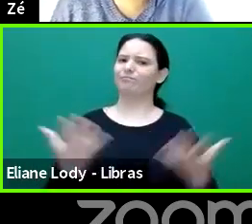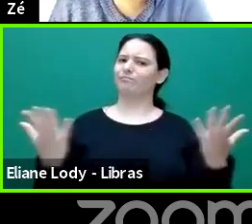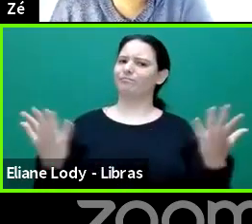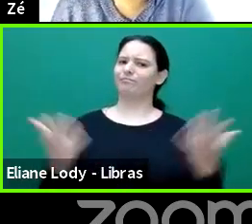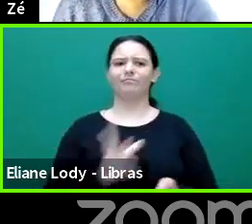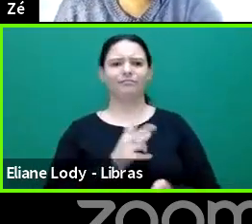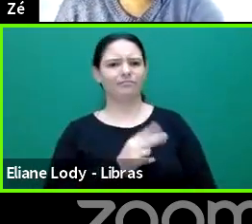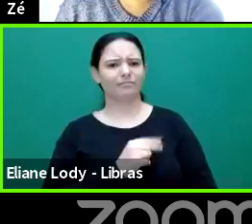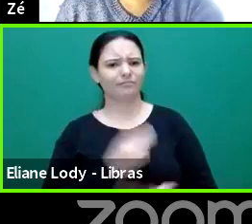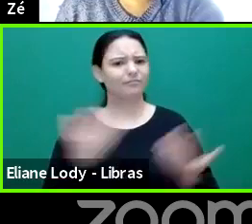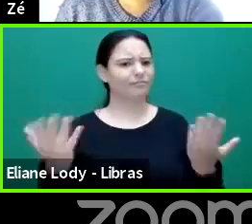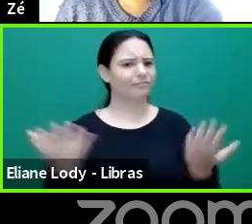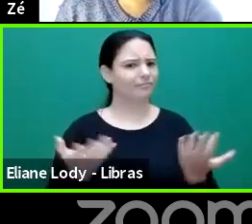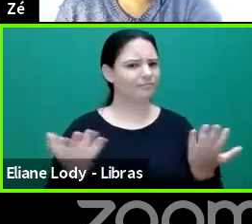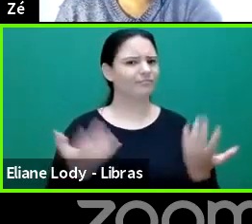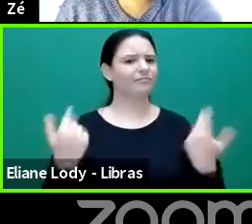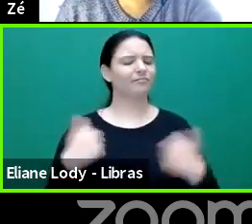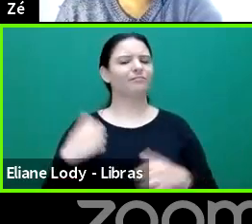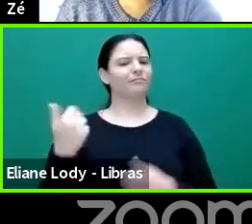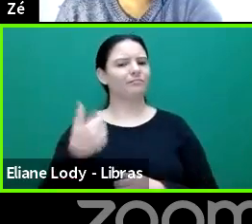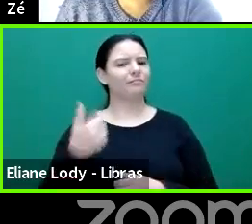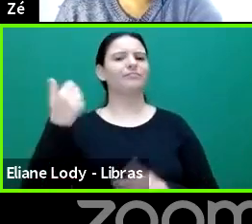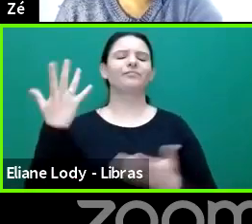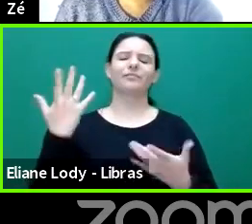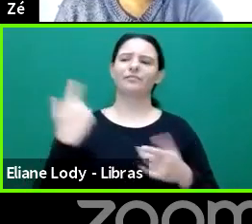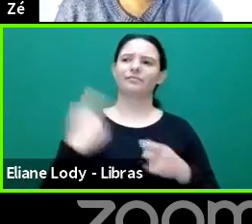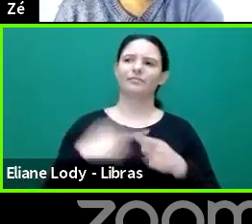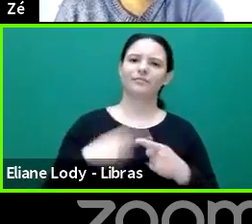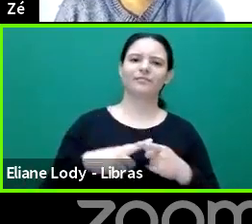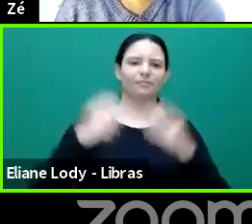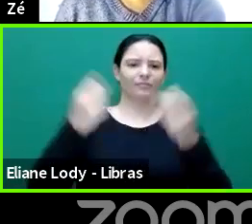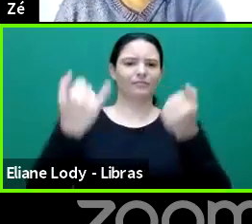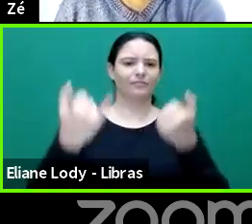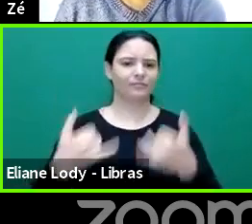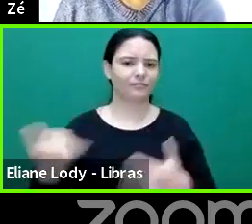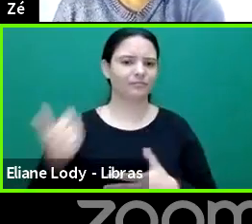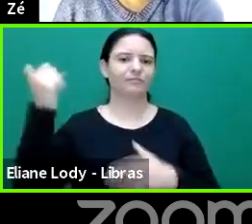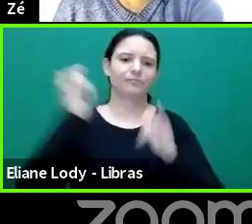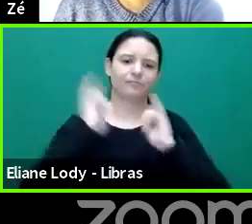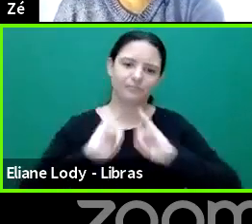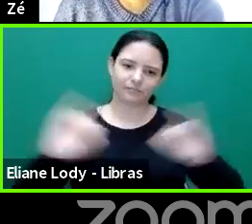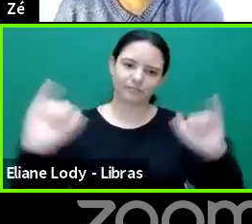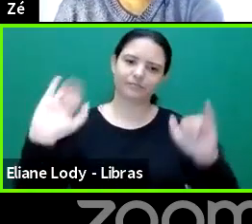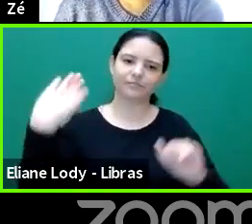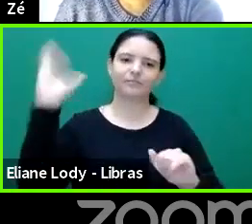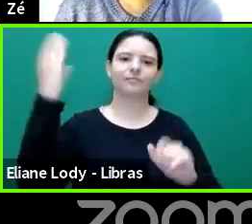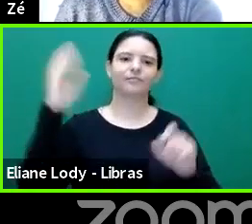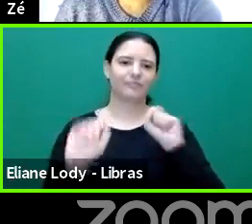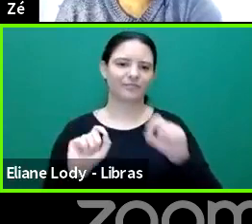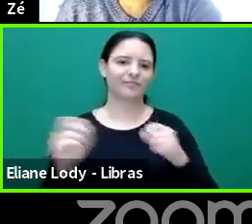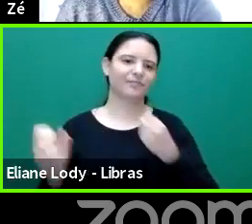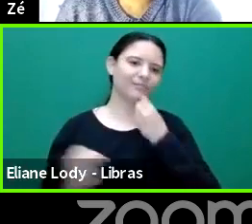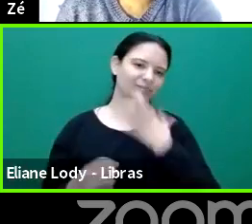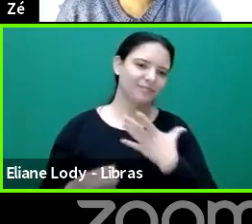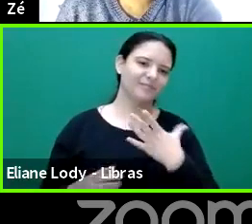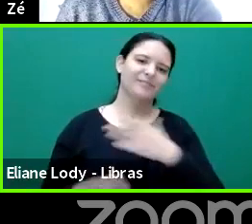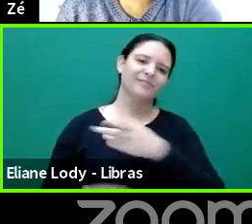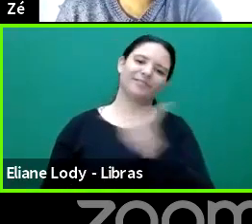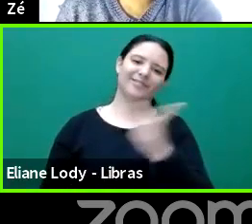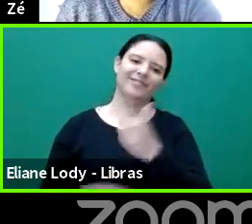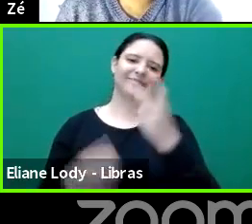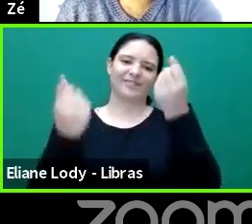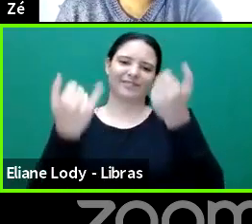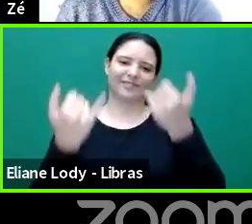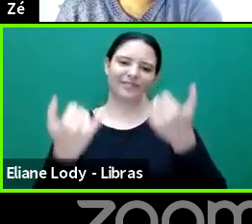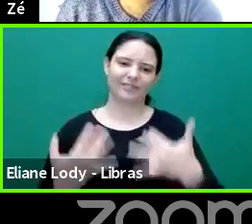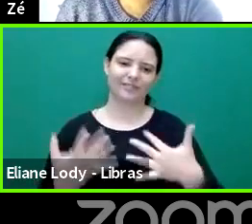what was happening, you know. So it was it was great to hear you all. And I'm thinking about the questions.